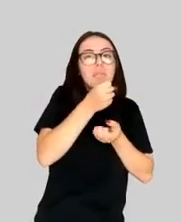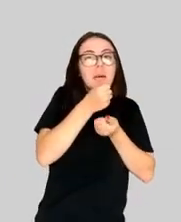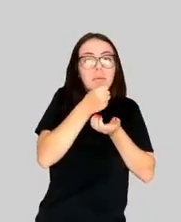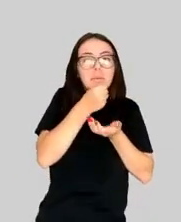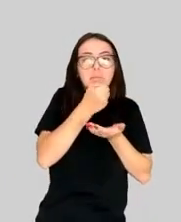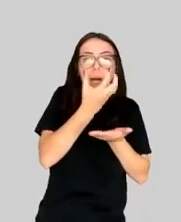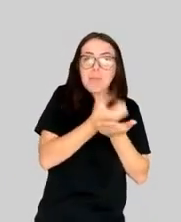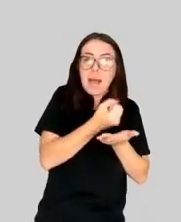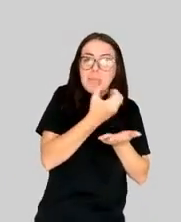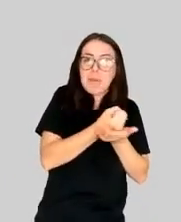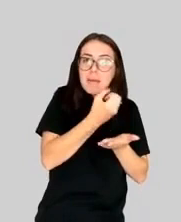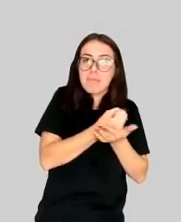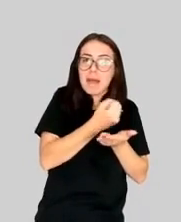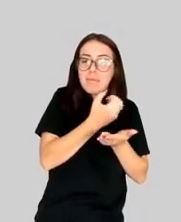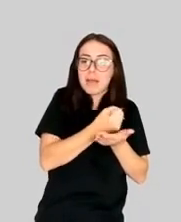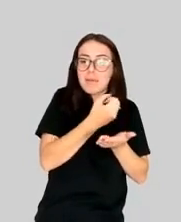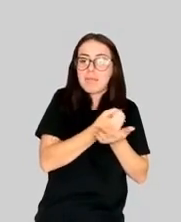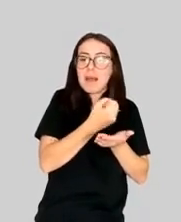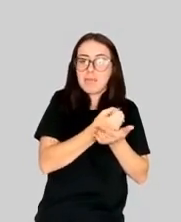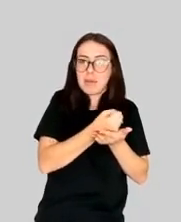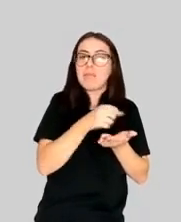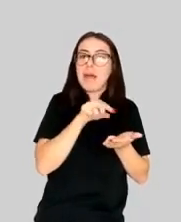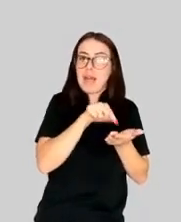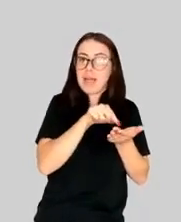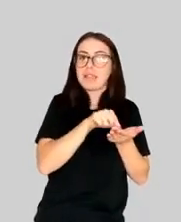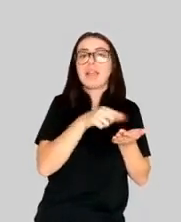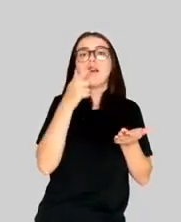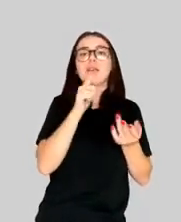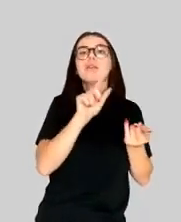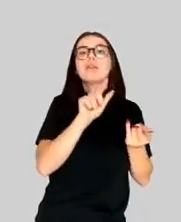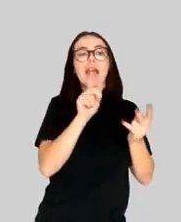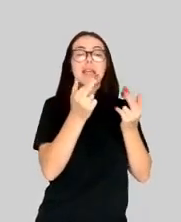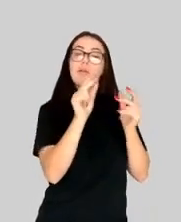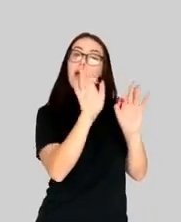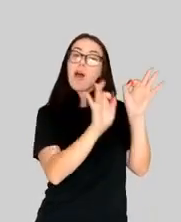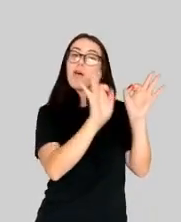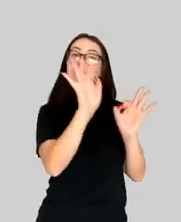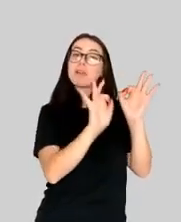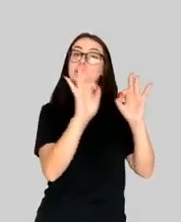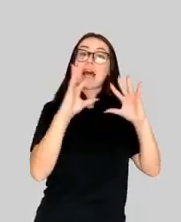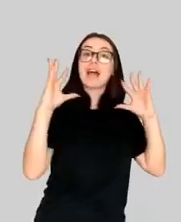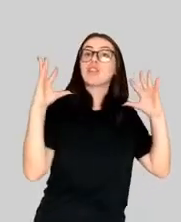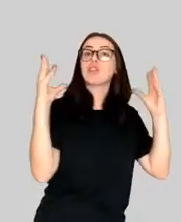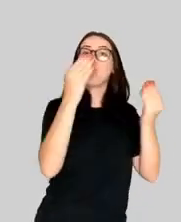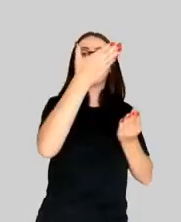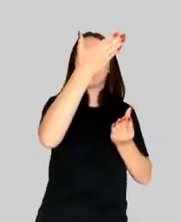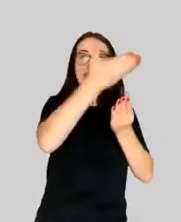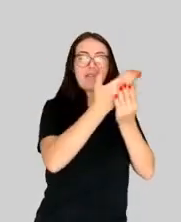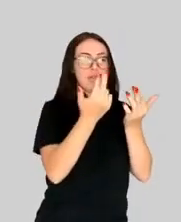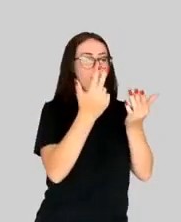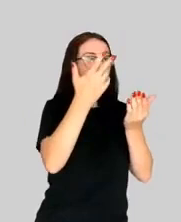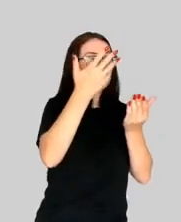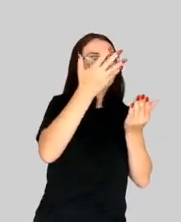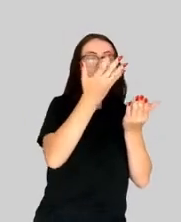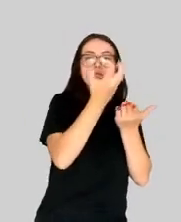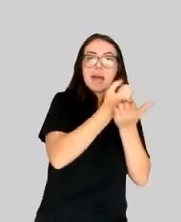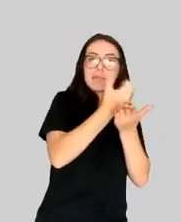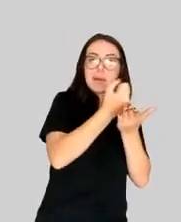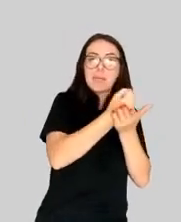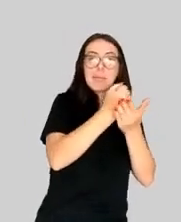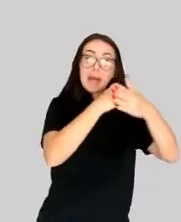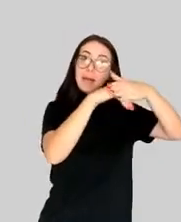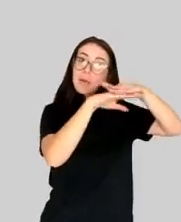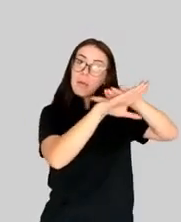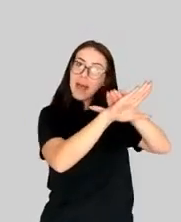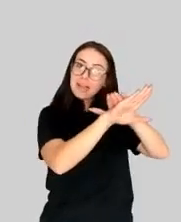Free transcription is also available now in the Google Recorder app, which records live audio and provides real-time